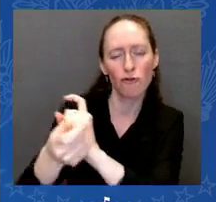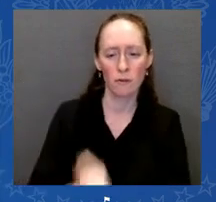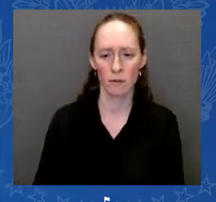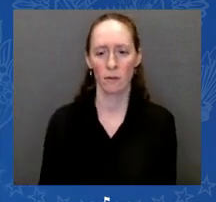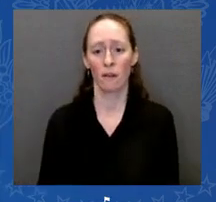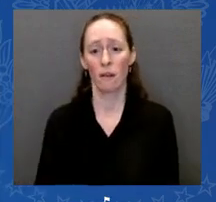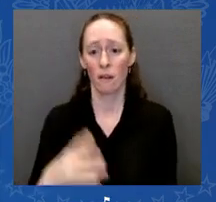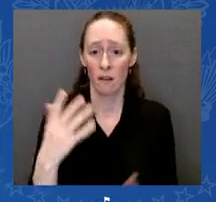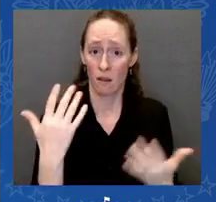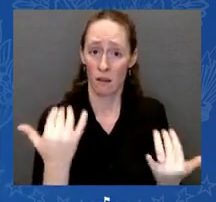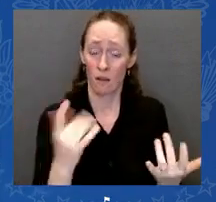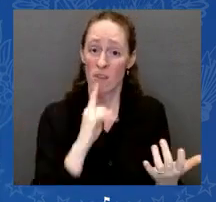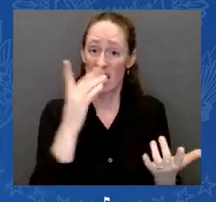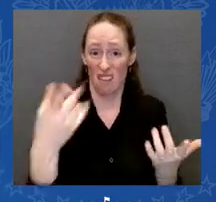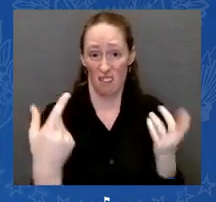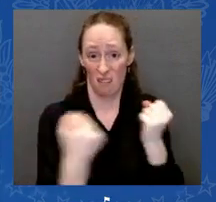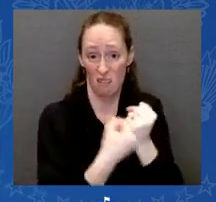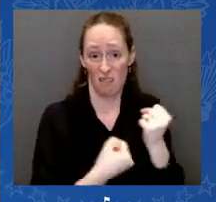Still not enough.